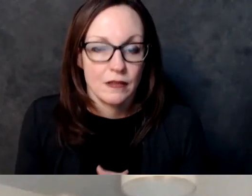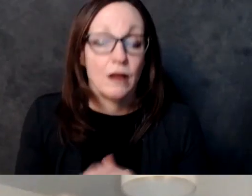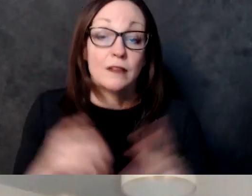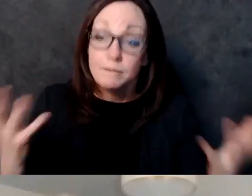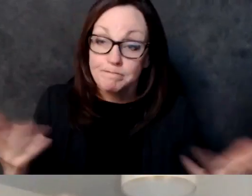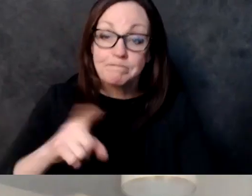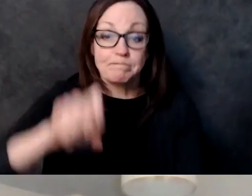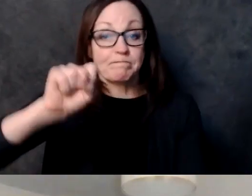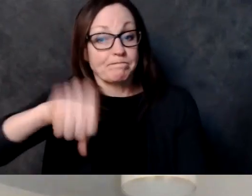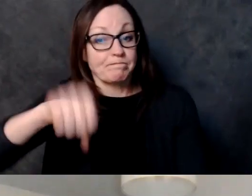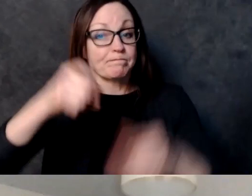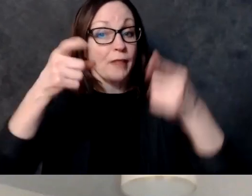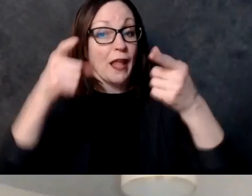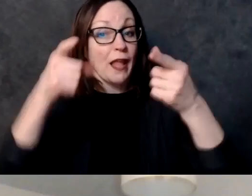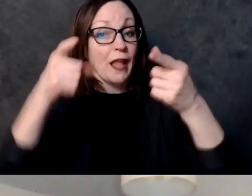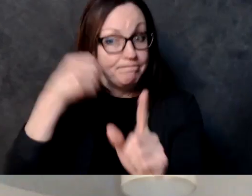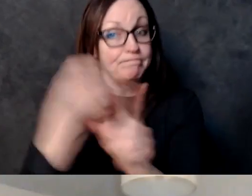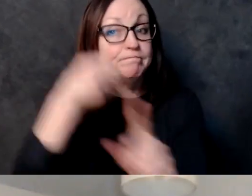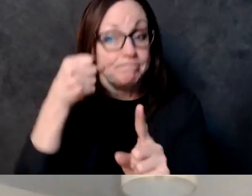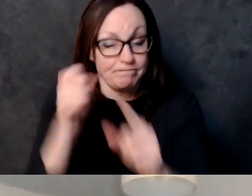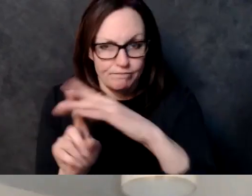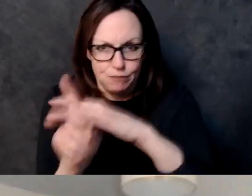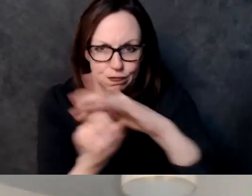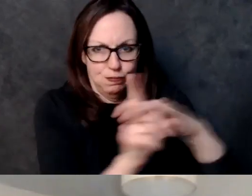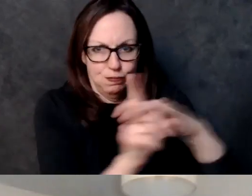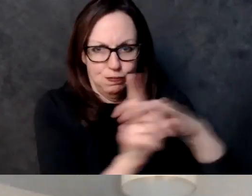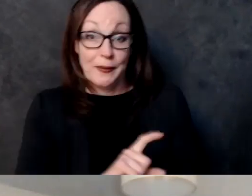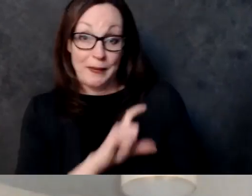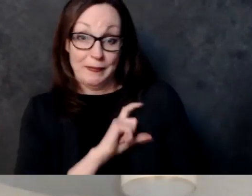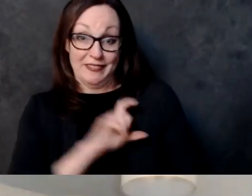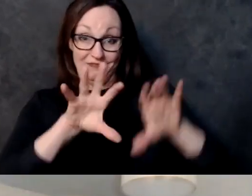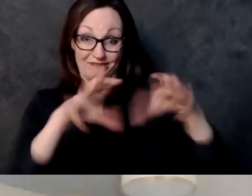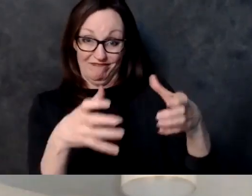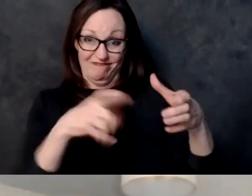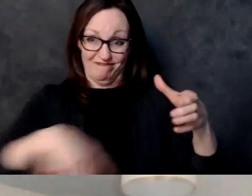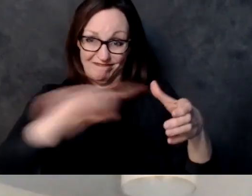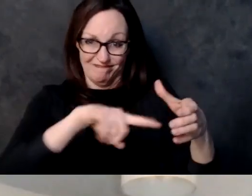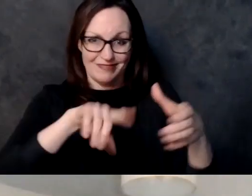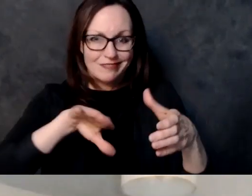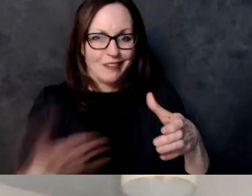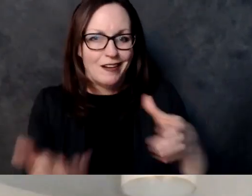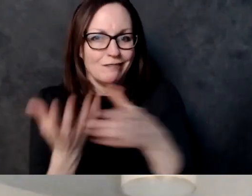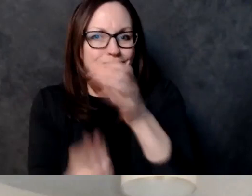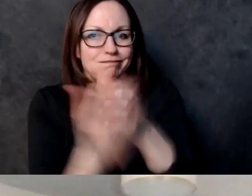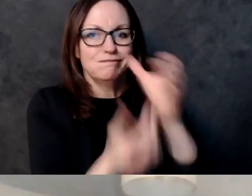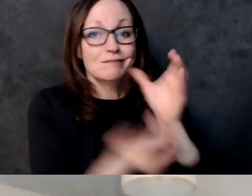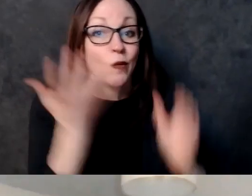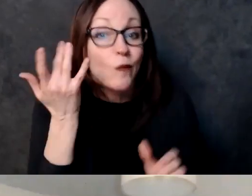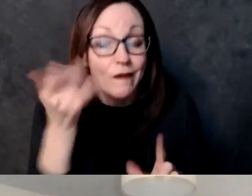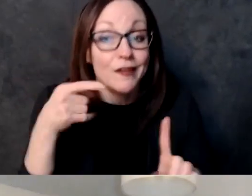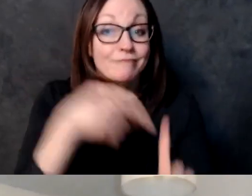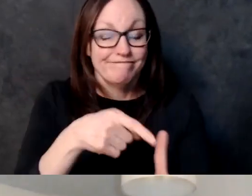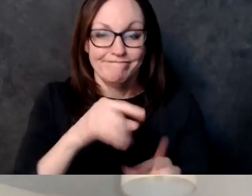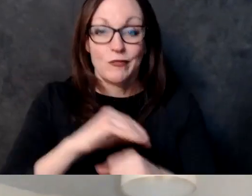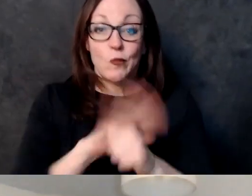um but my views haven't changed i think i've been pushing for police reform since day one and i think the system's uh